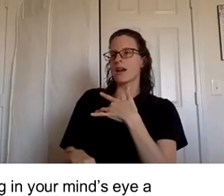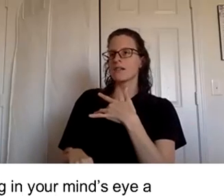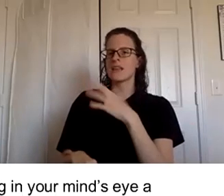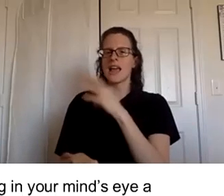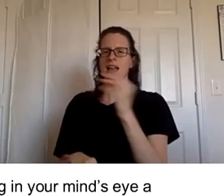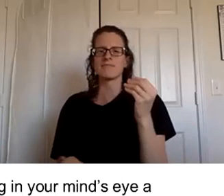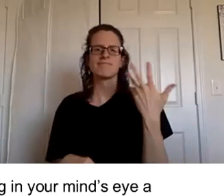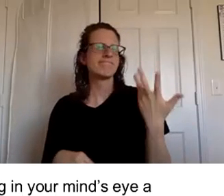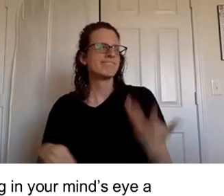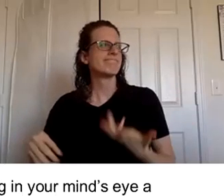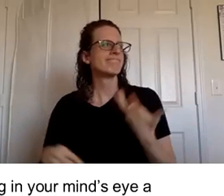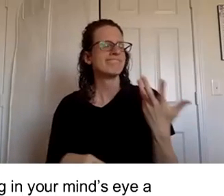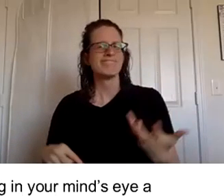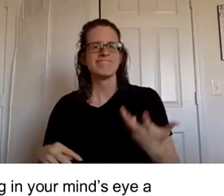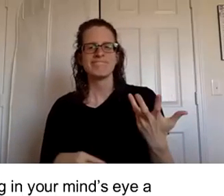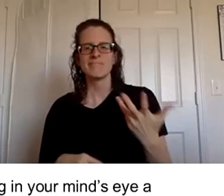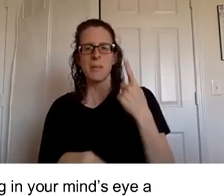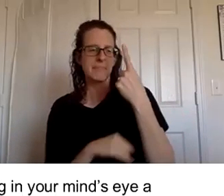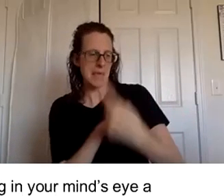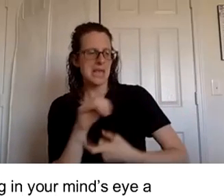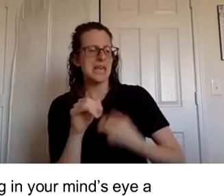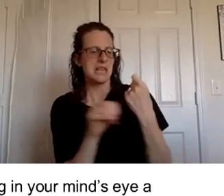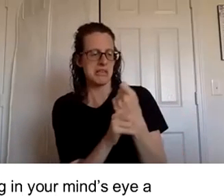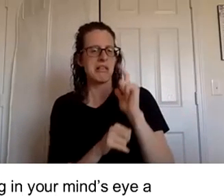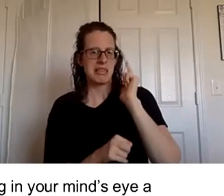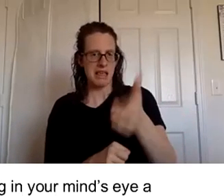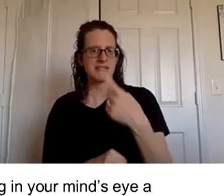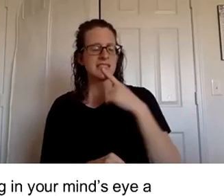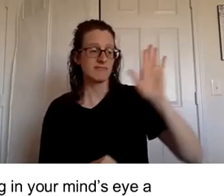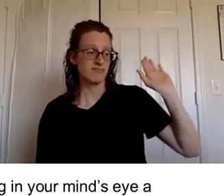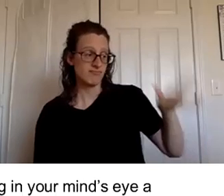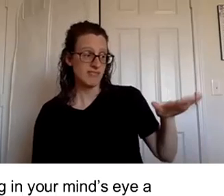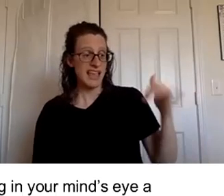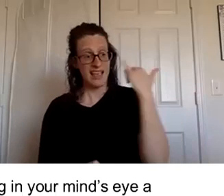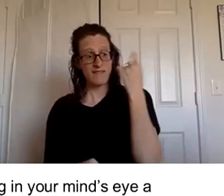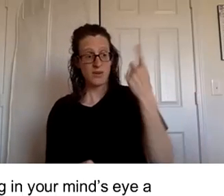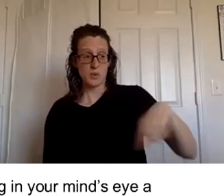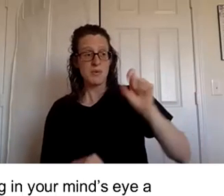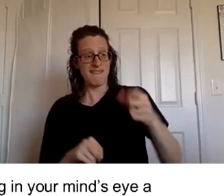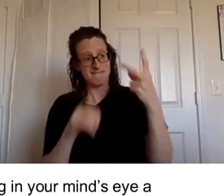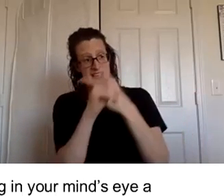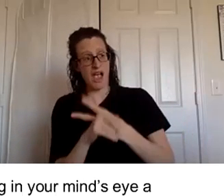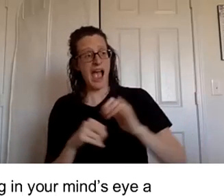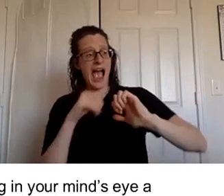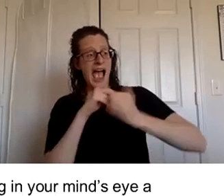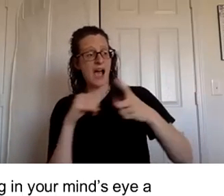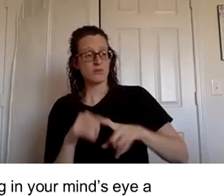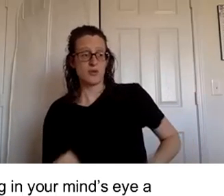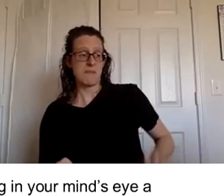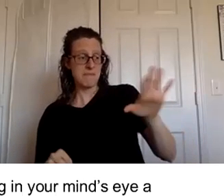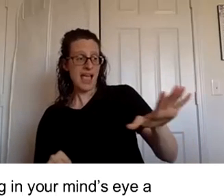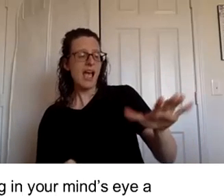was probably a year he said if you can figure out how to pay for it we'll have a tubal reversal